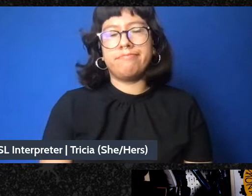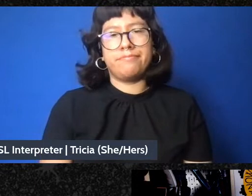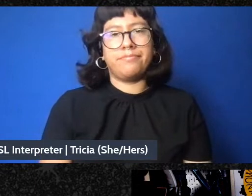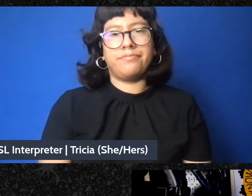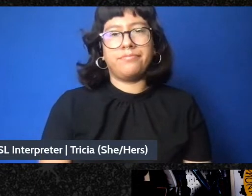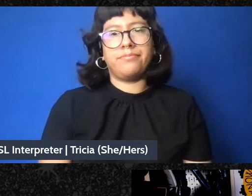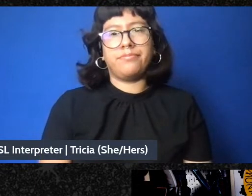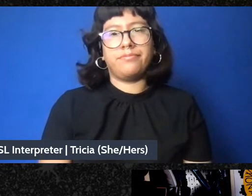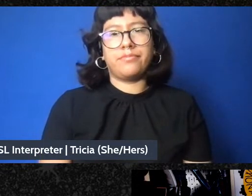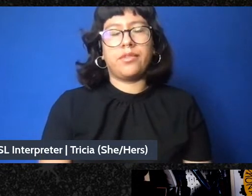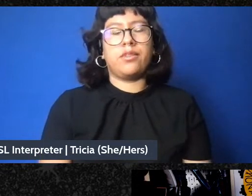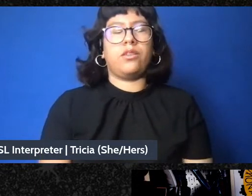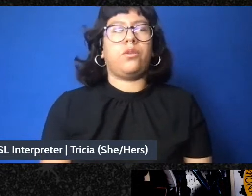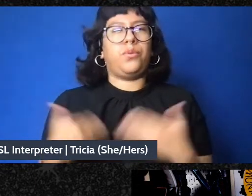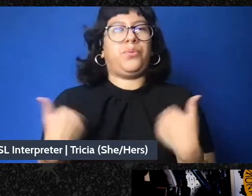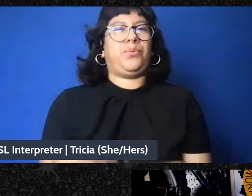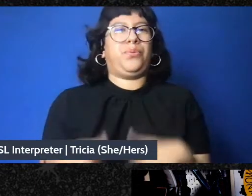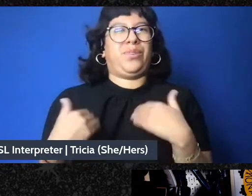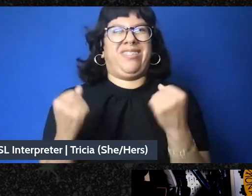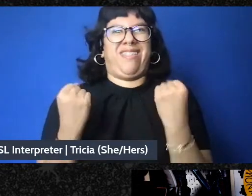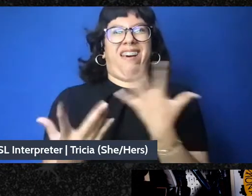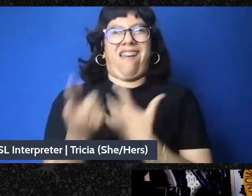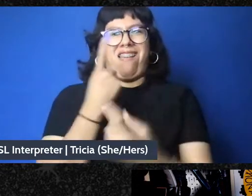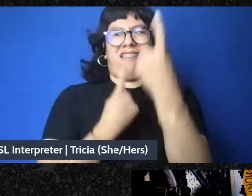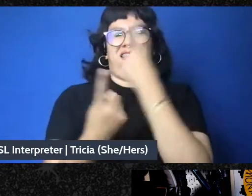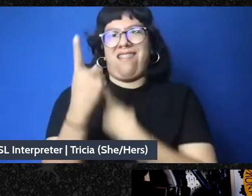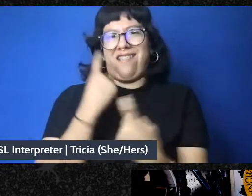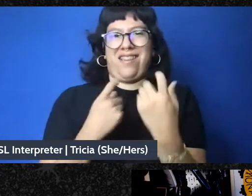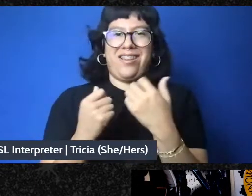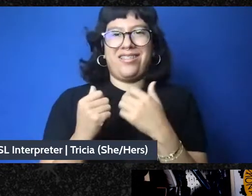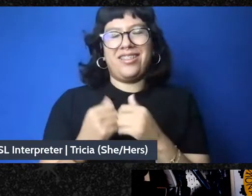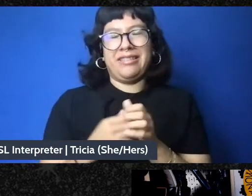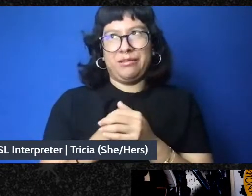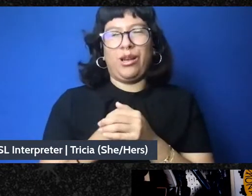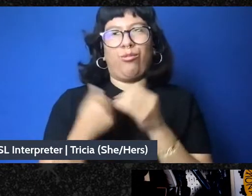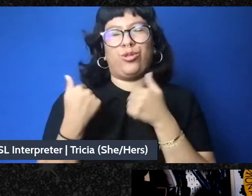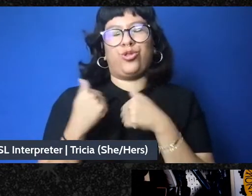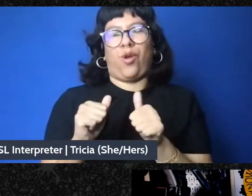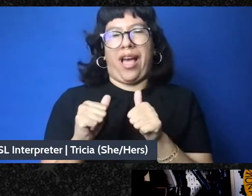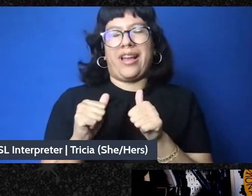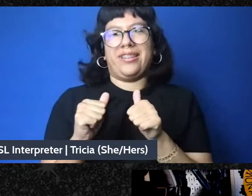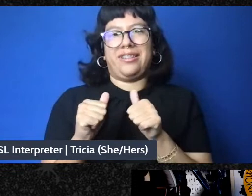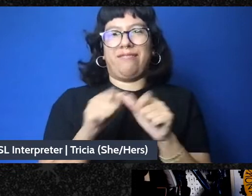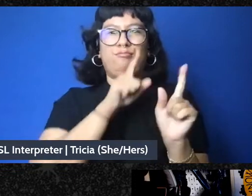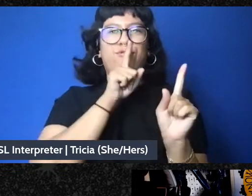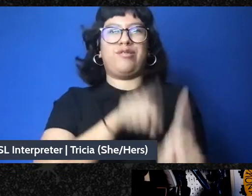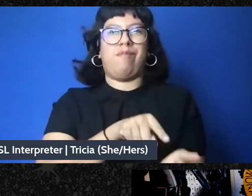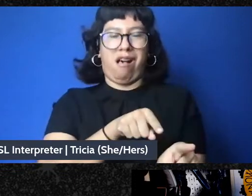That's a lot of questions. I'll try to respond as meaningfully as possible.